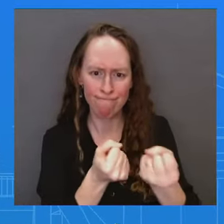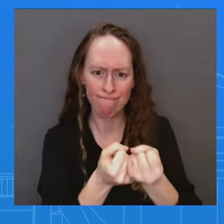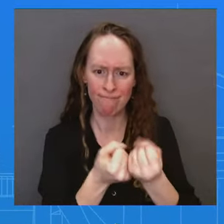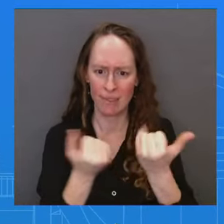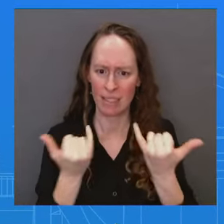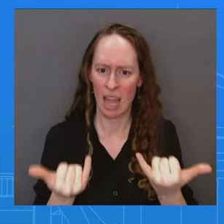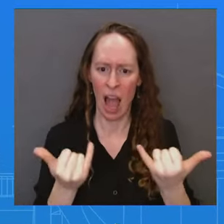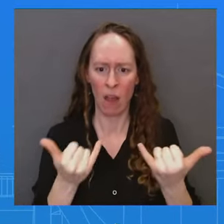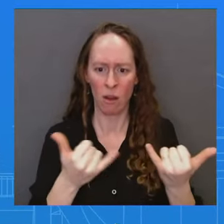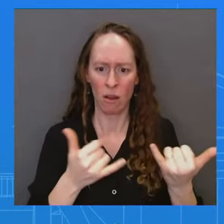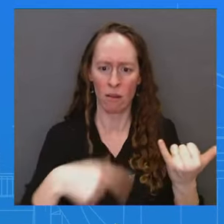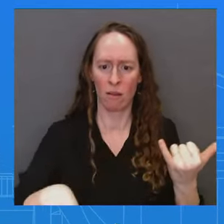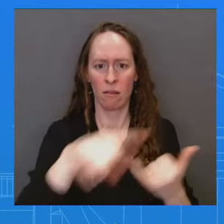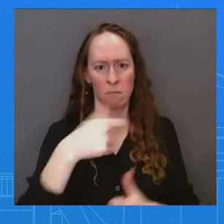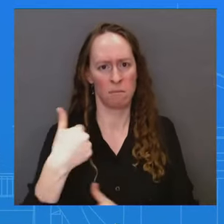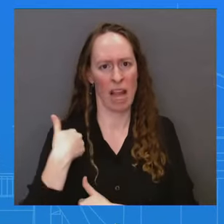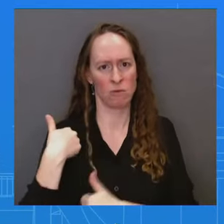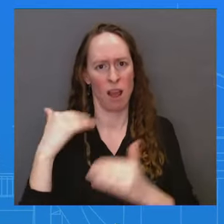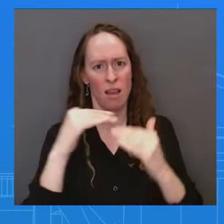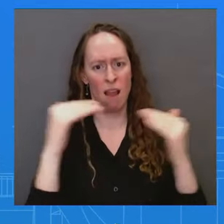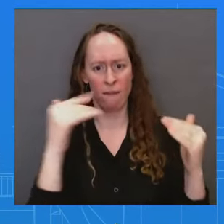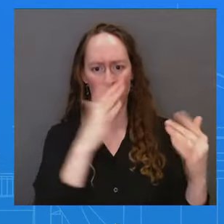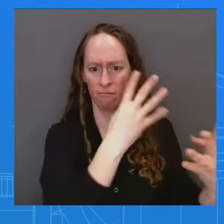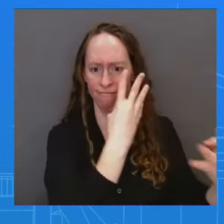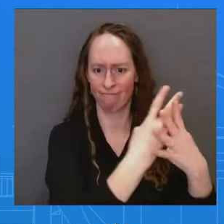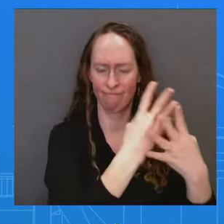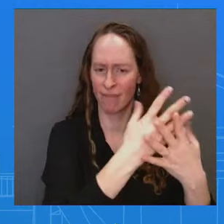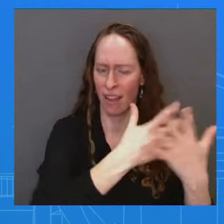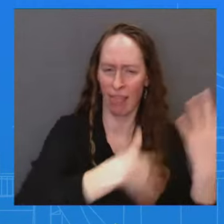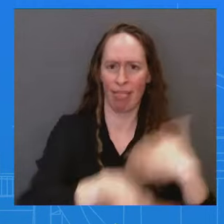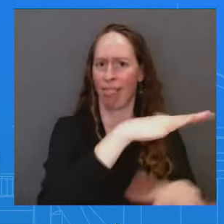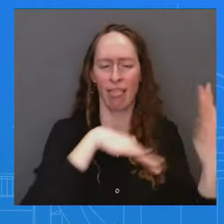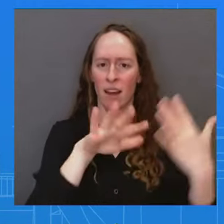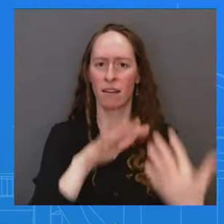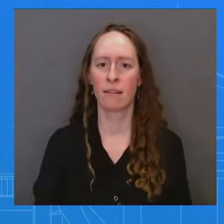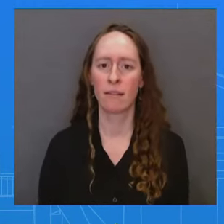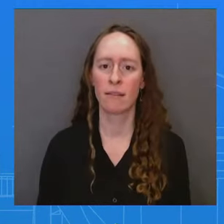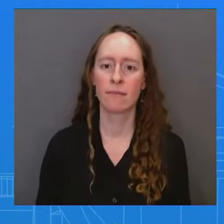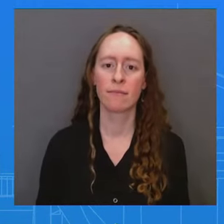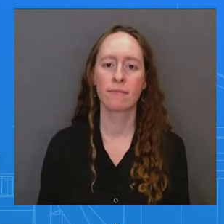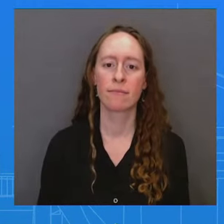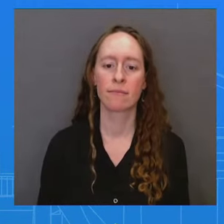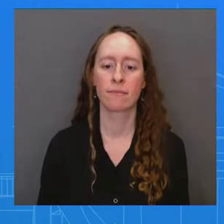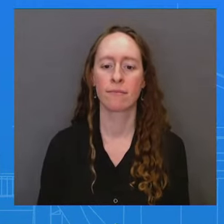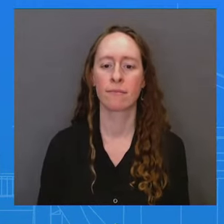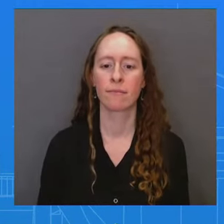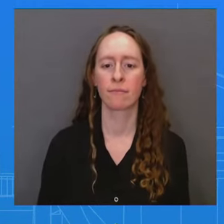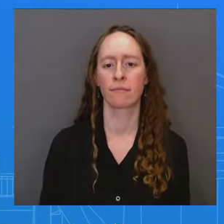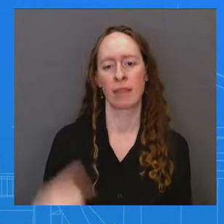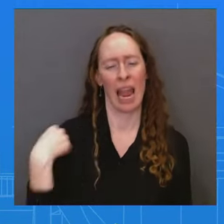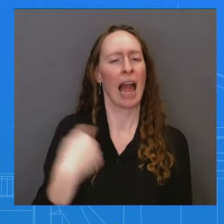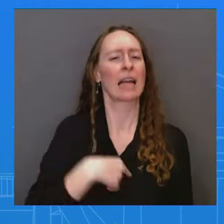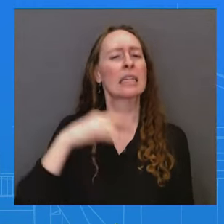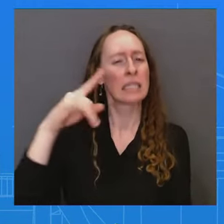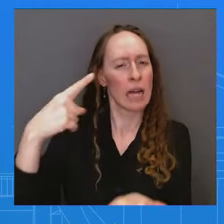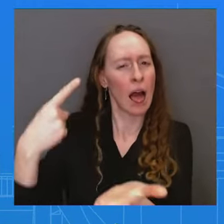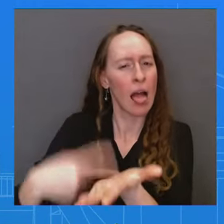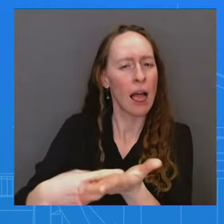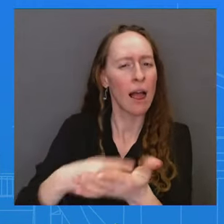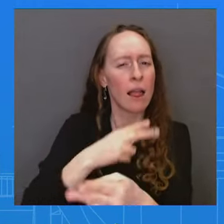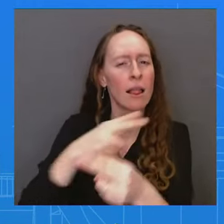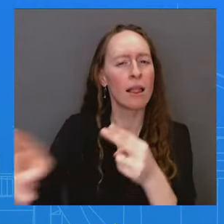caveat that I don't have a lot of extra detail. We talked about this in some some degree yesterday. We are in touch with our Ecuadorian counterparts.